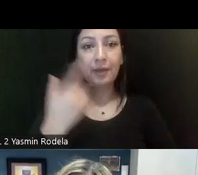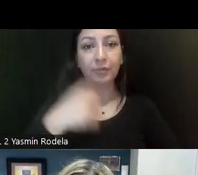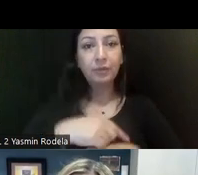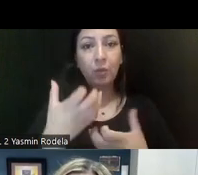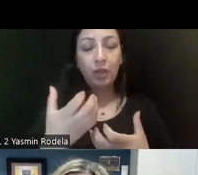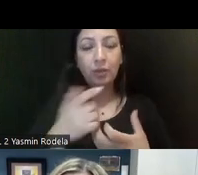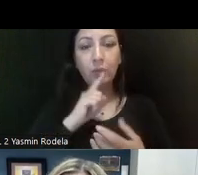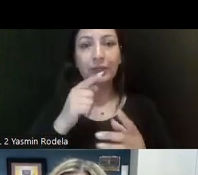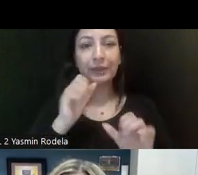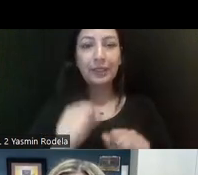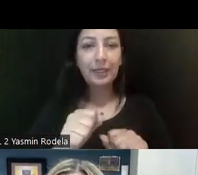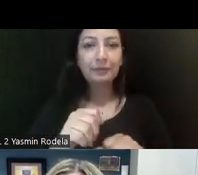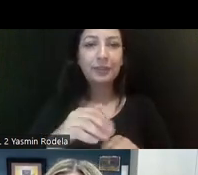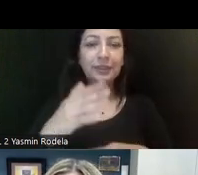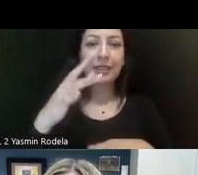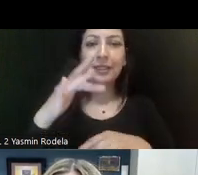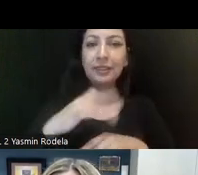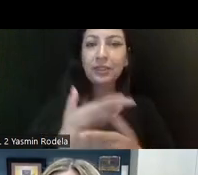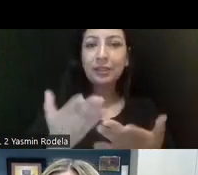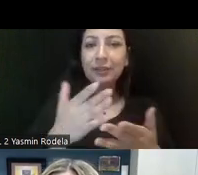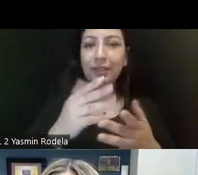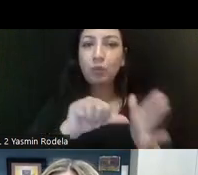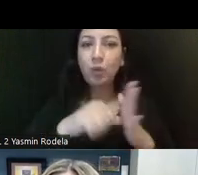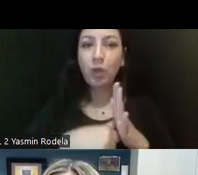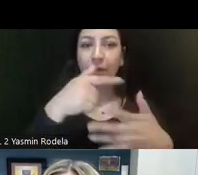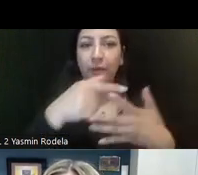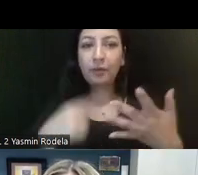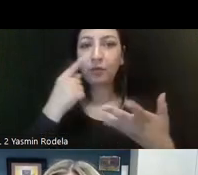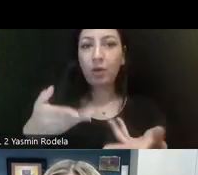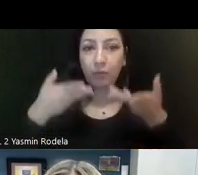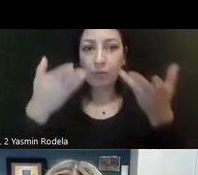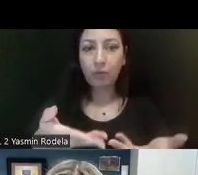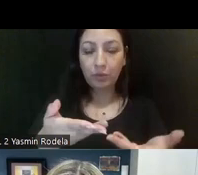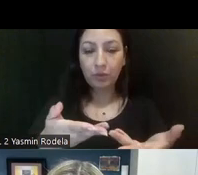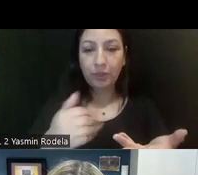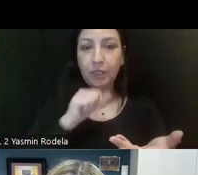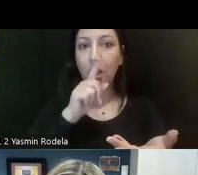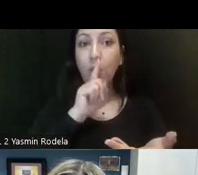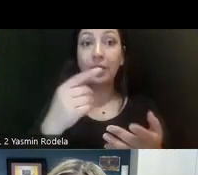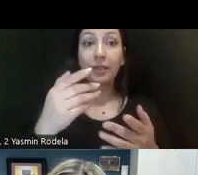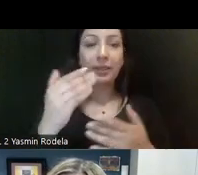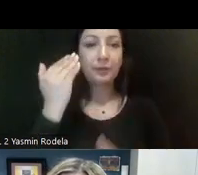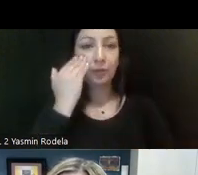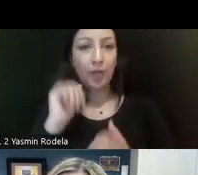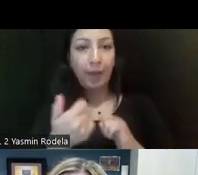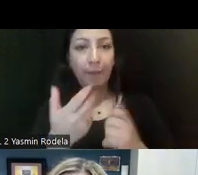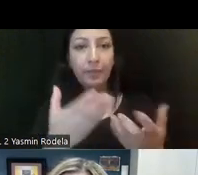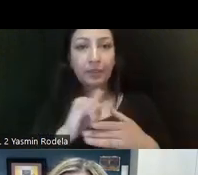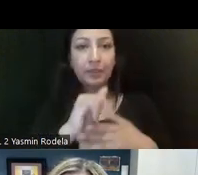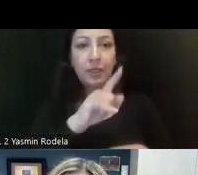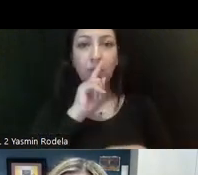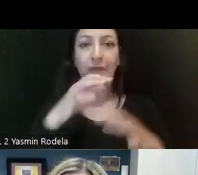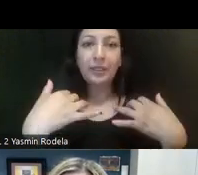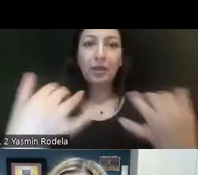of touch on some of the highlights of the proposal. Um, uh, not, not really familiar with how much this particular audience,